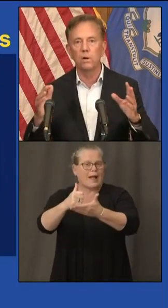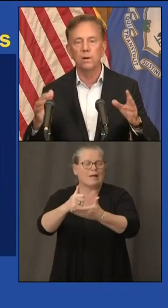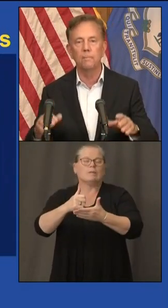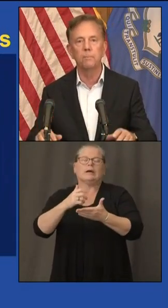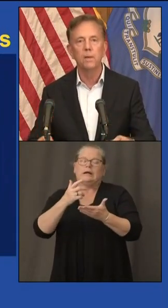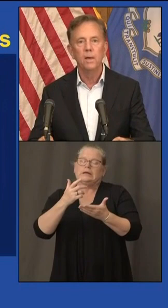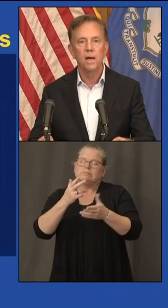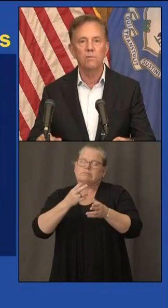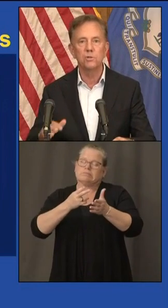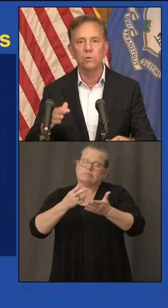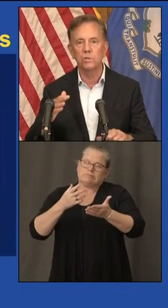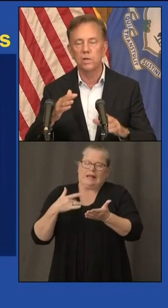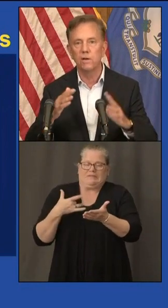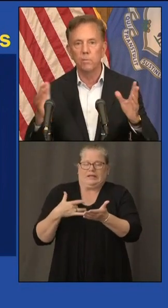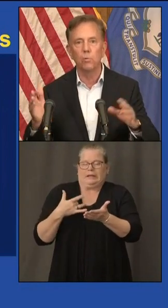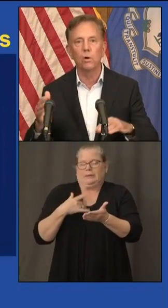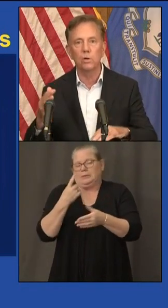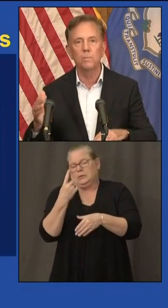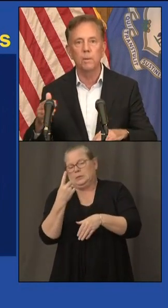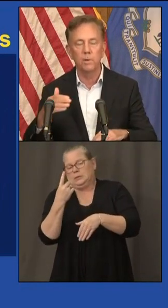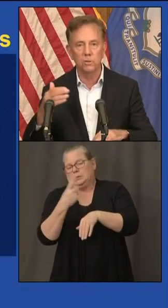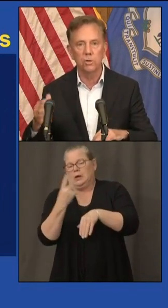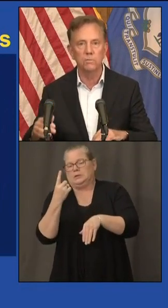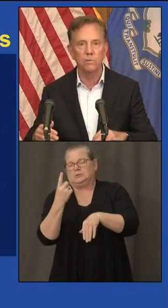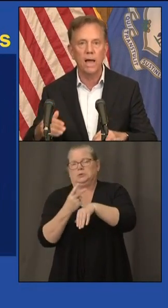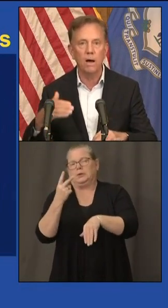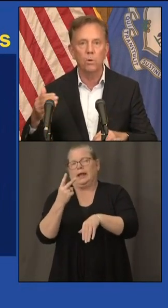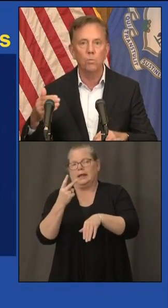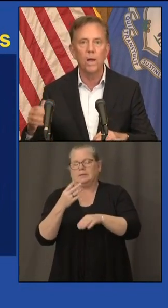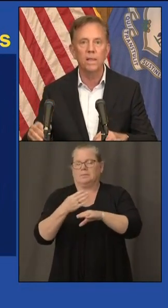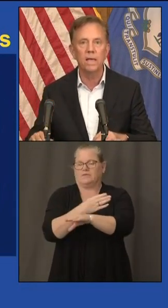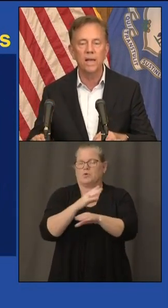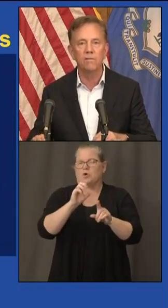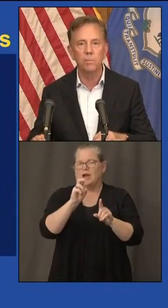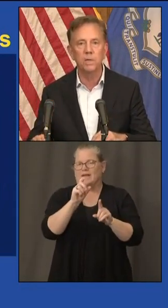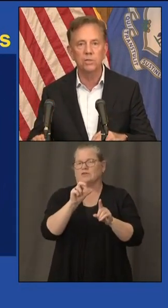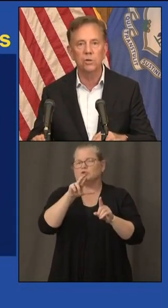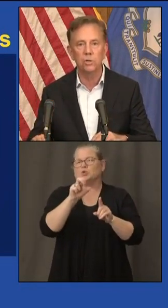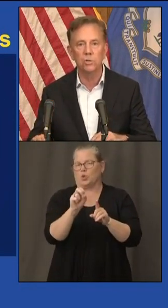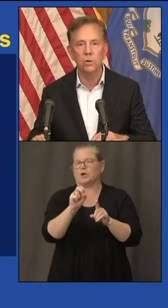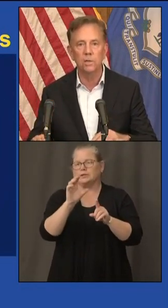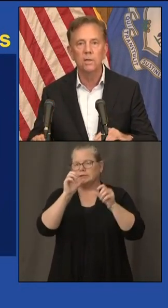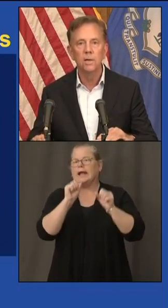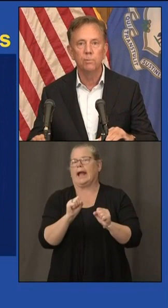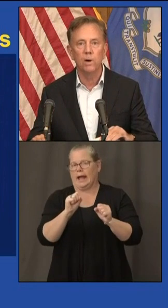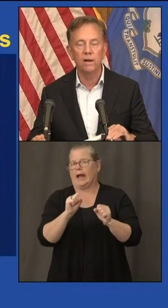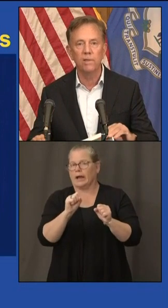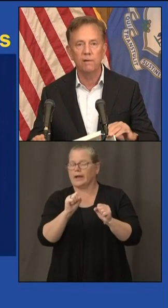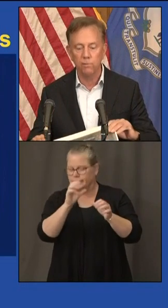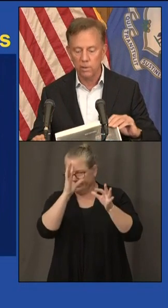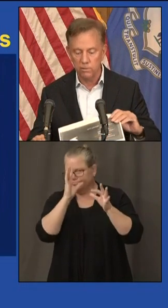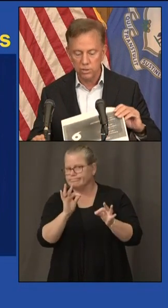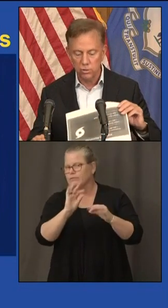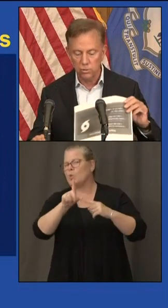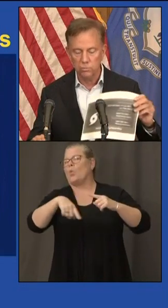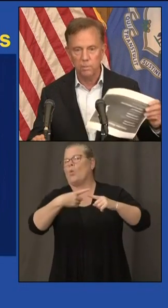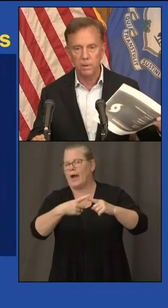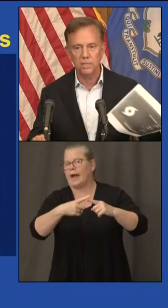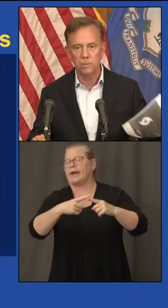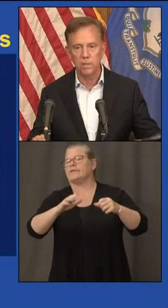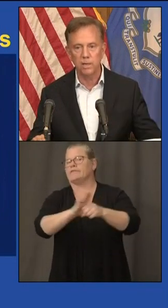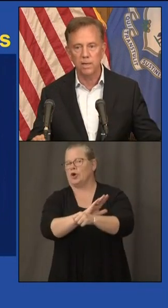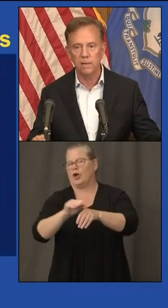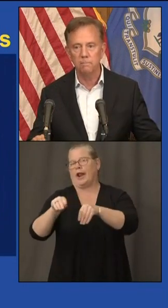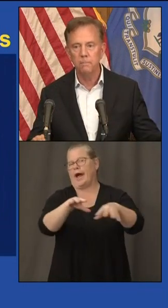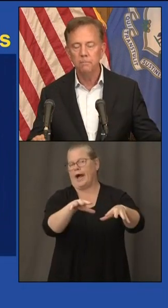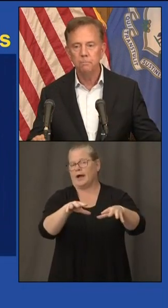before um ever source can give a broader commitment in terms of how and when they get everybody turned on but we'll have that for you as soon as we